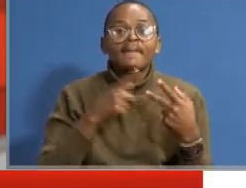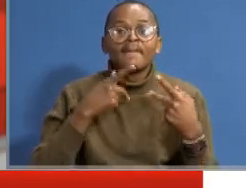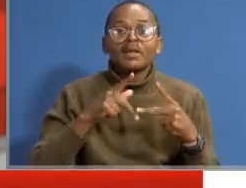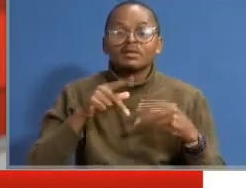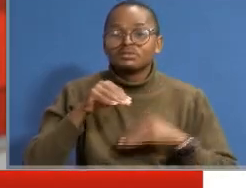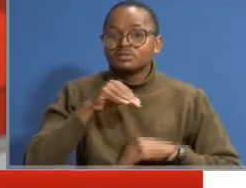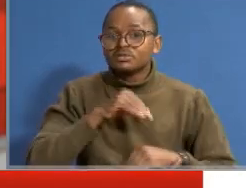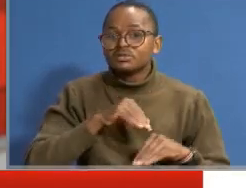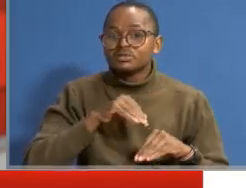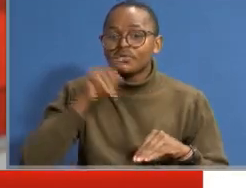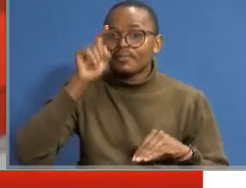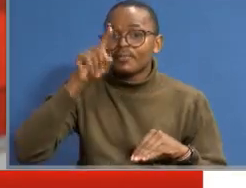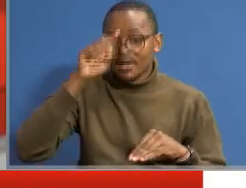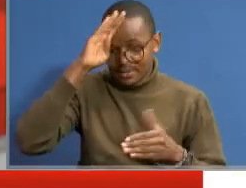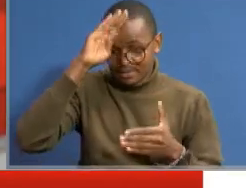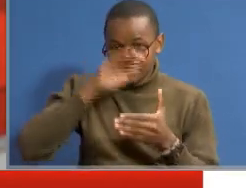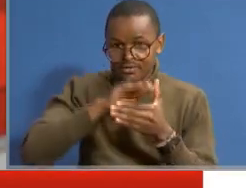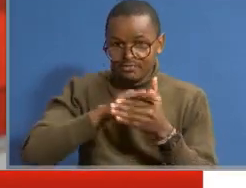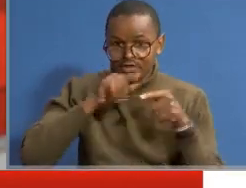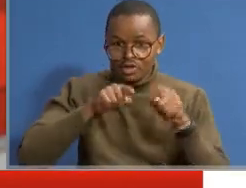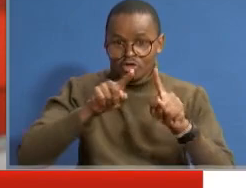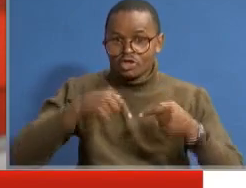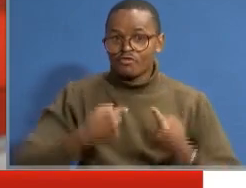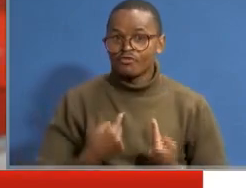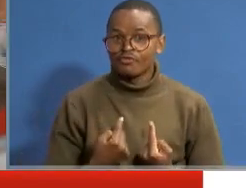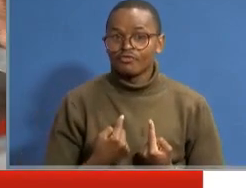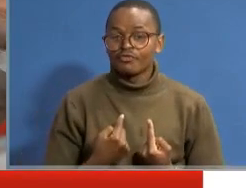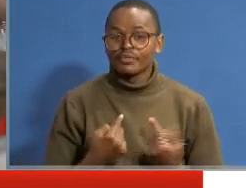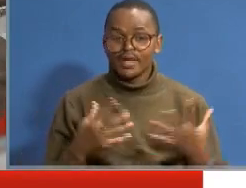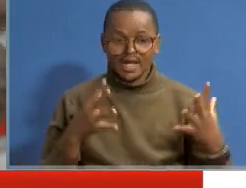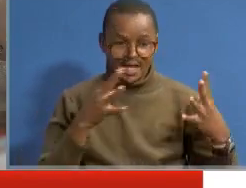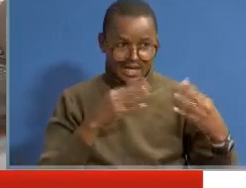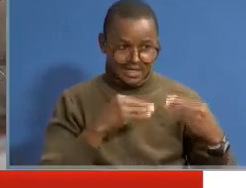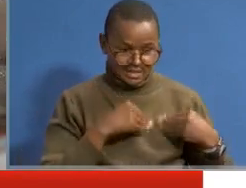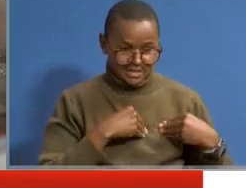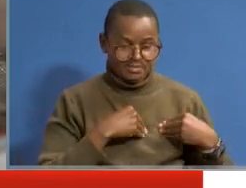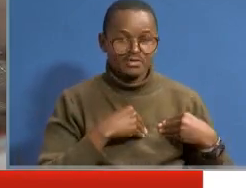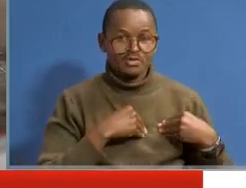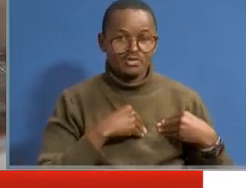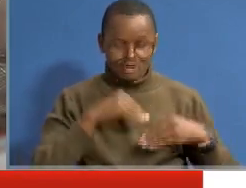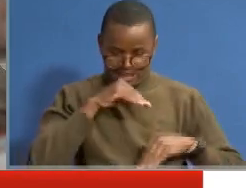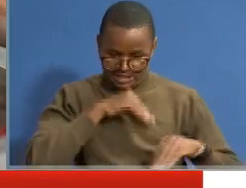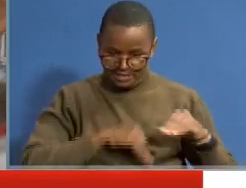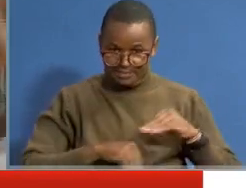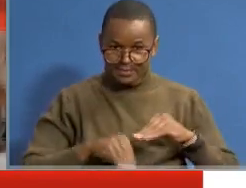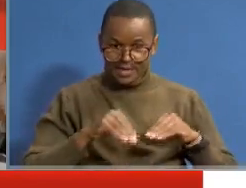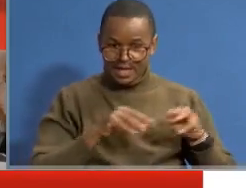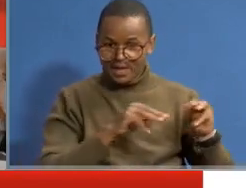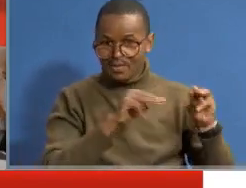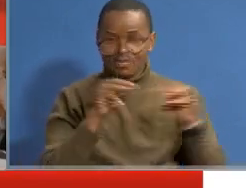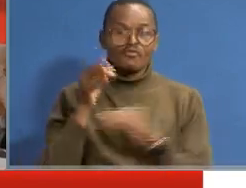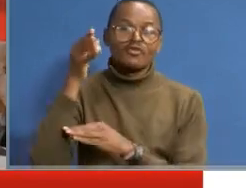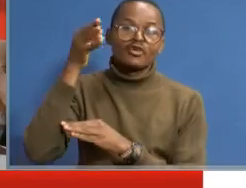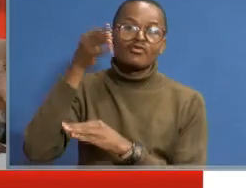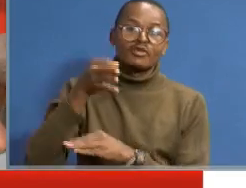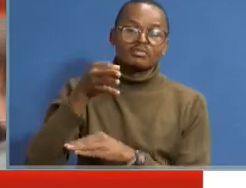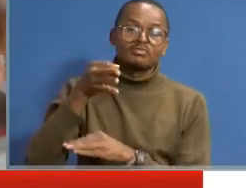person with disability, you must believe in yourself, accept your situation, and move forward.